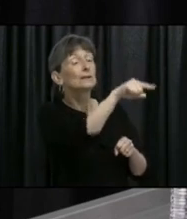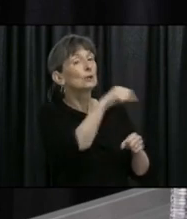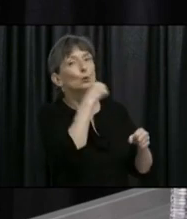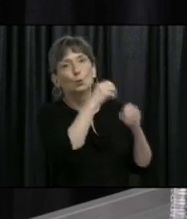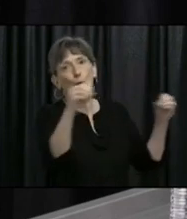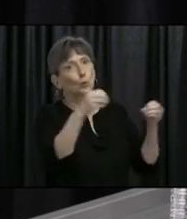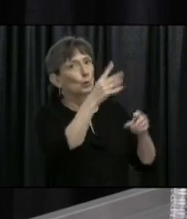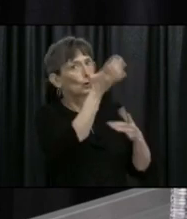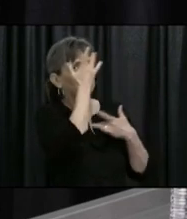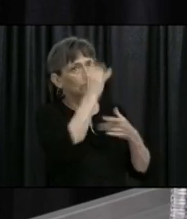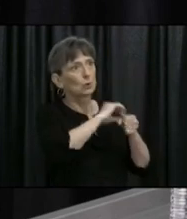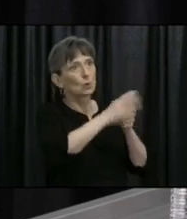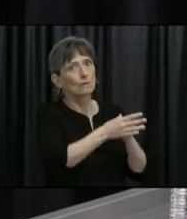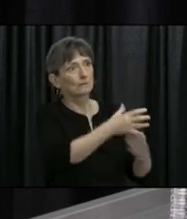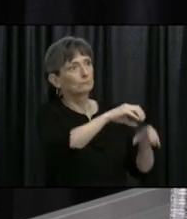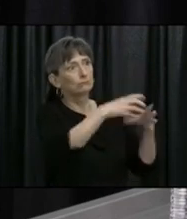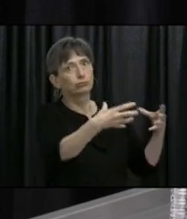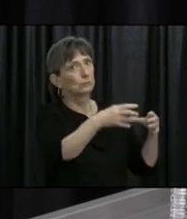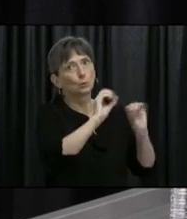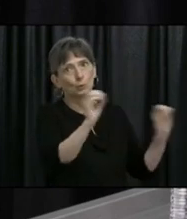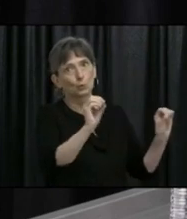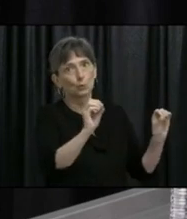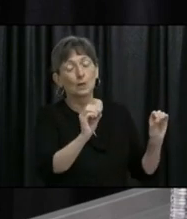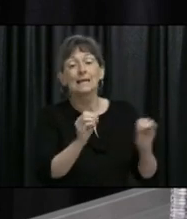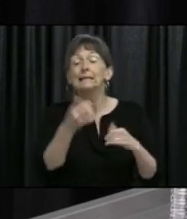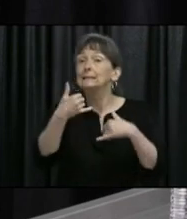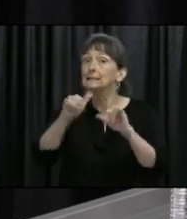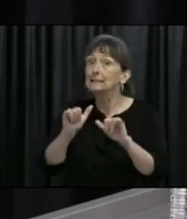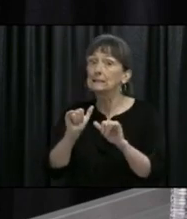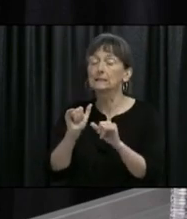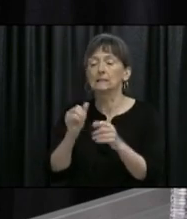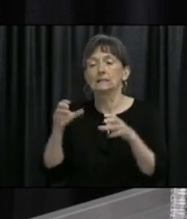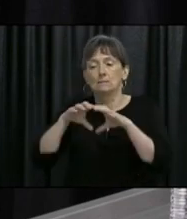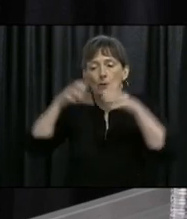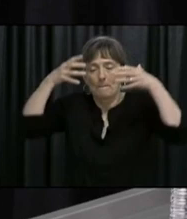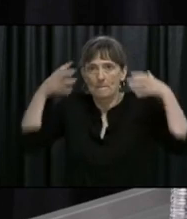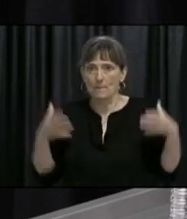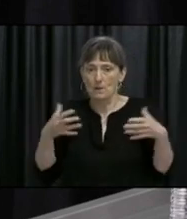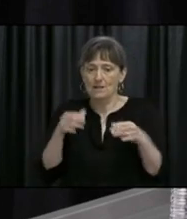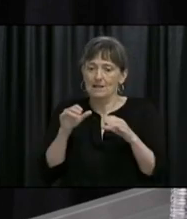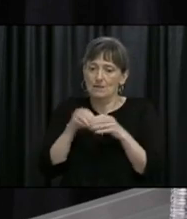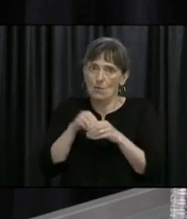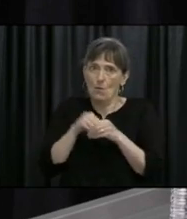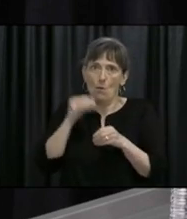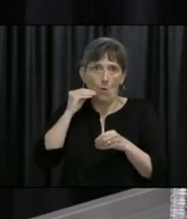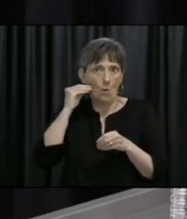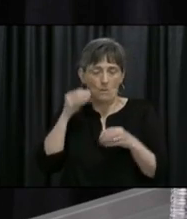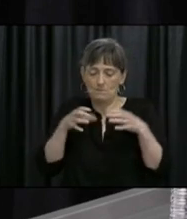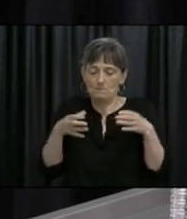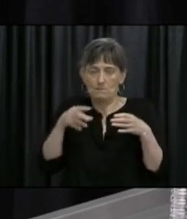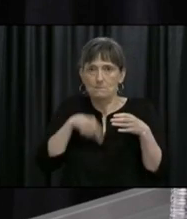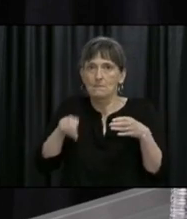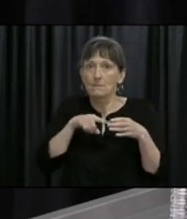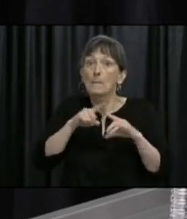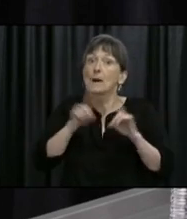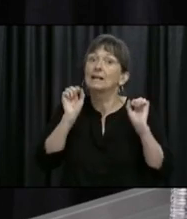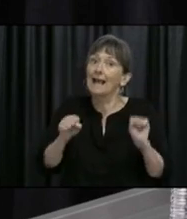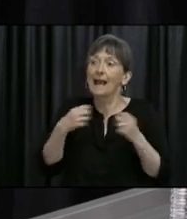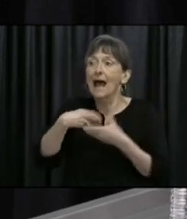They will have to remain within their household bubble but may go for walks, car rides, bike rides and the like.